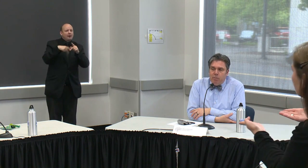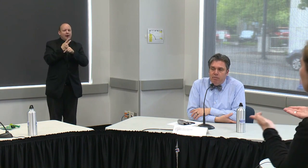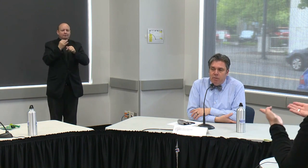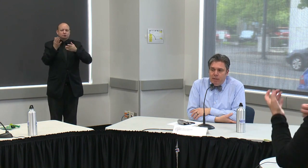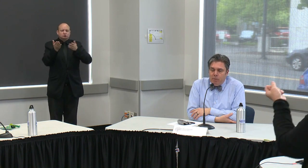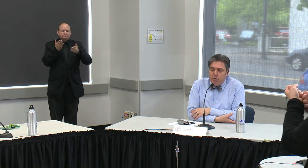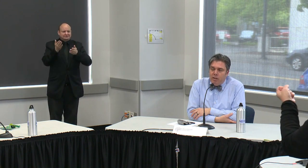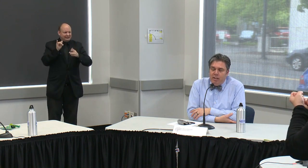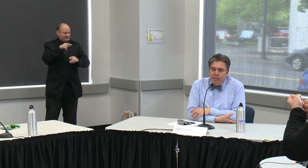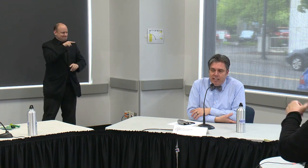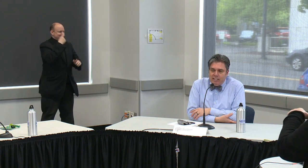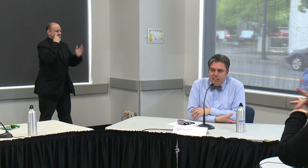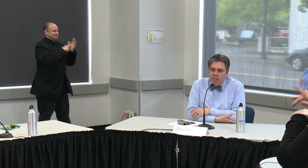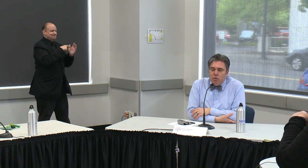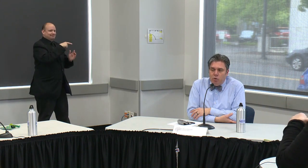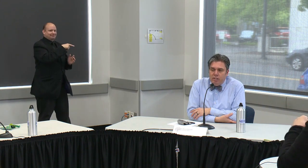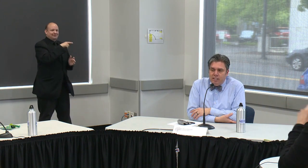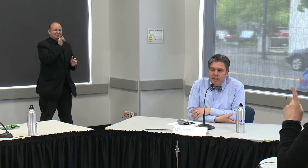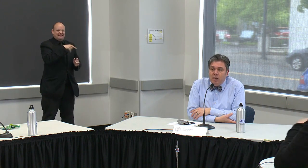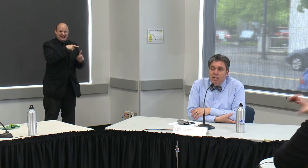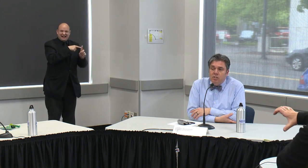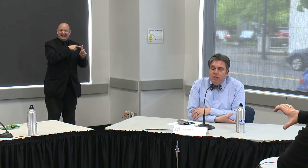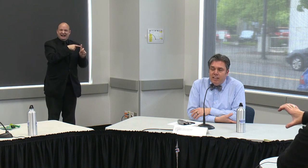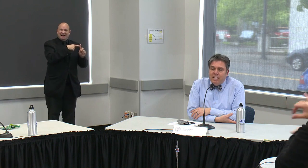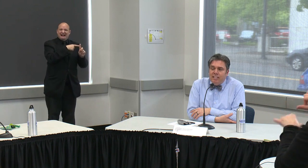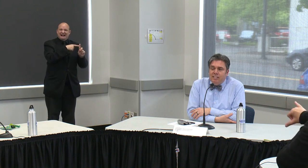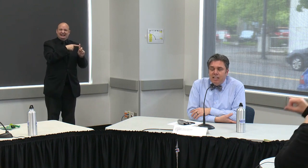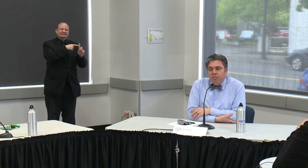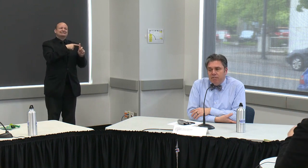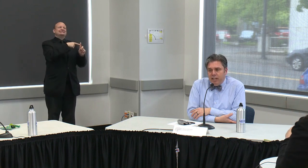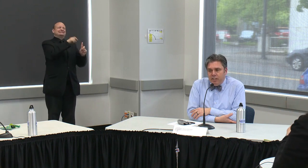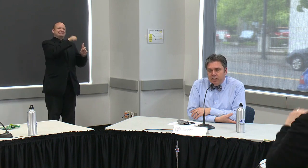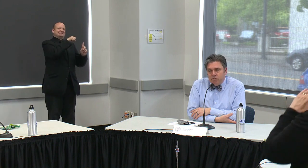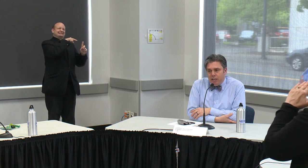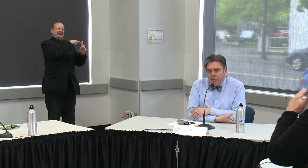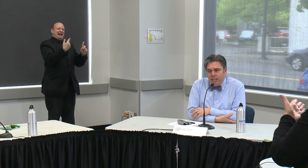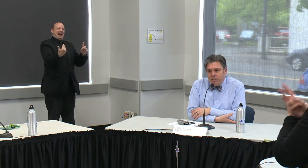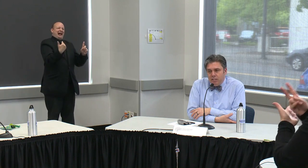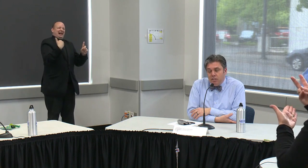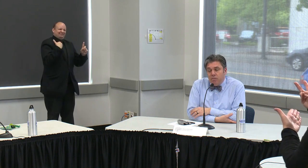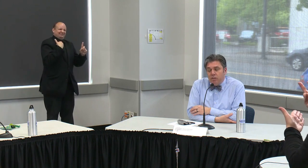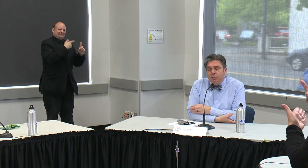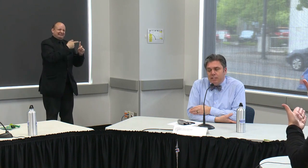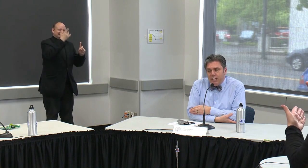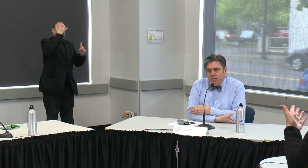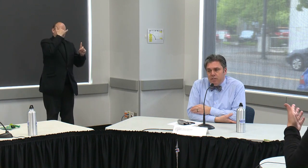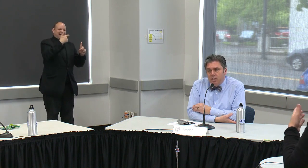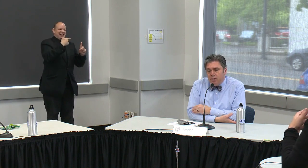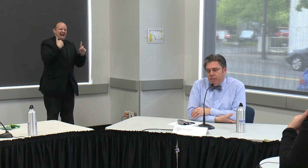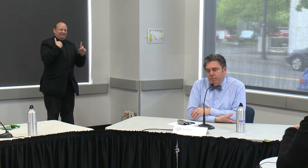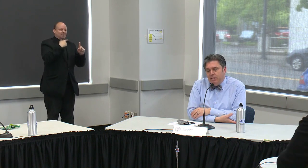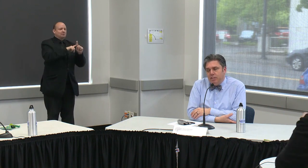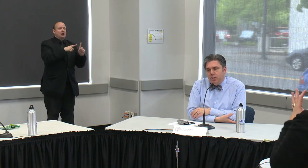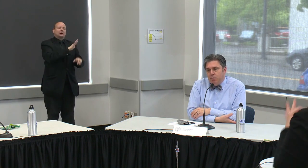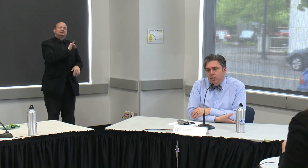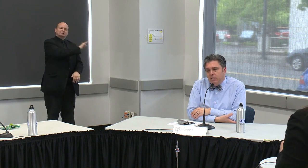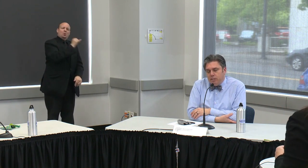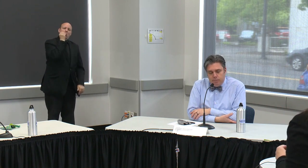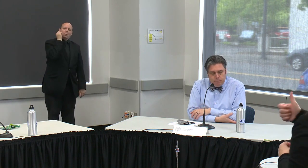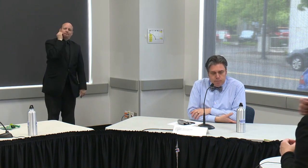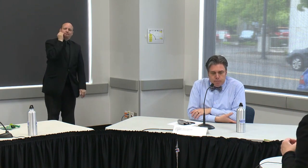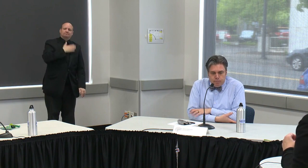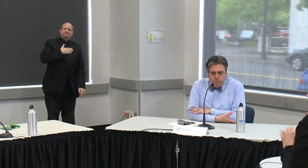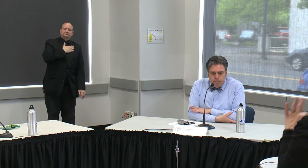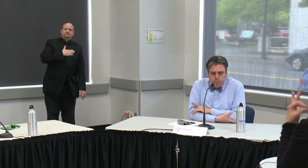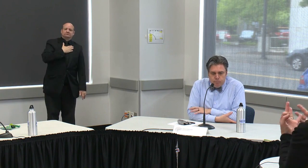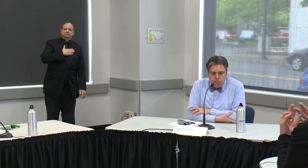have available for people who are under isolation or quarantine so that they can safely follow these recommendations for themselves their families and their communities